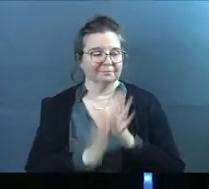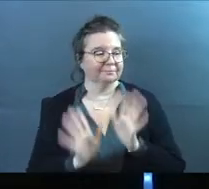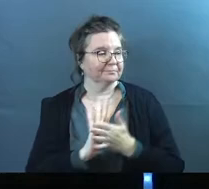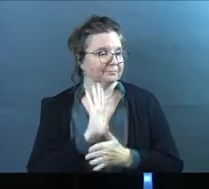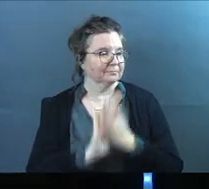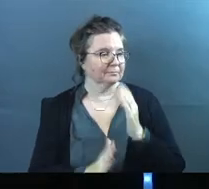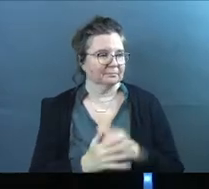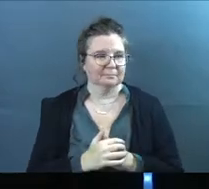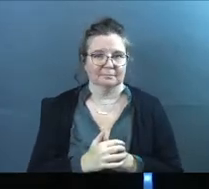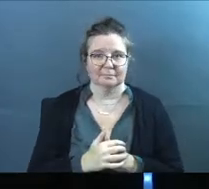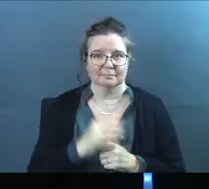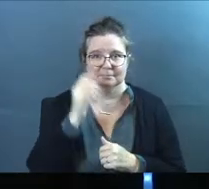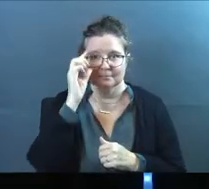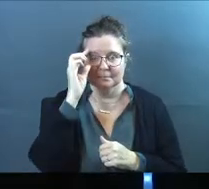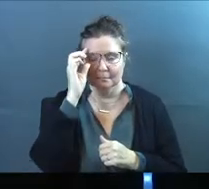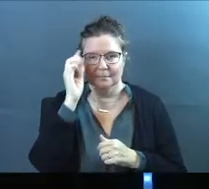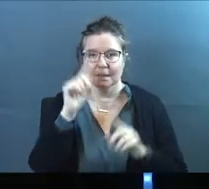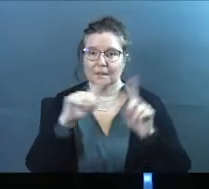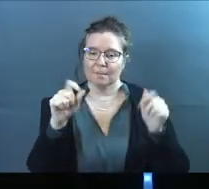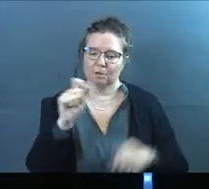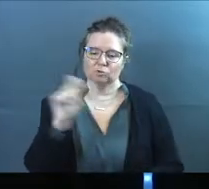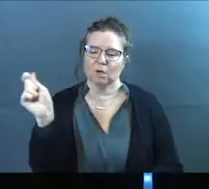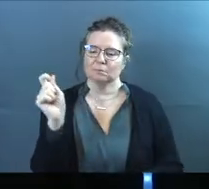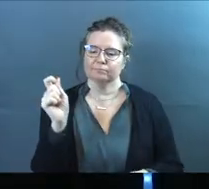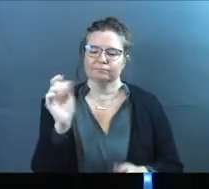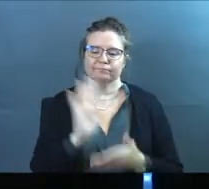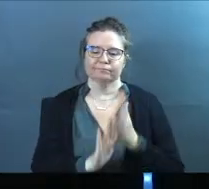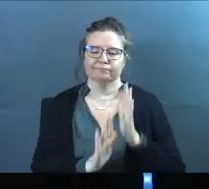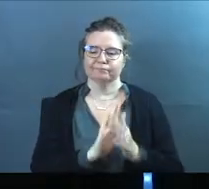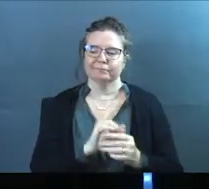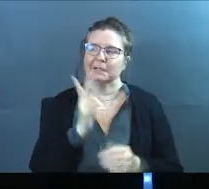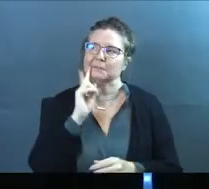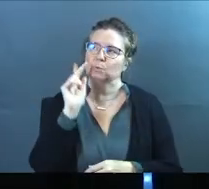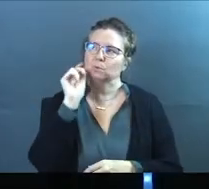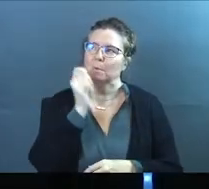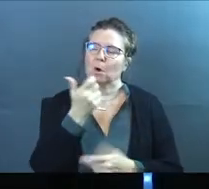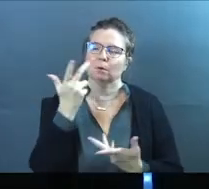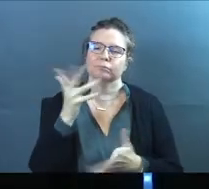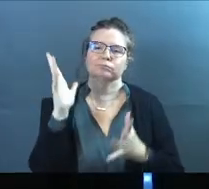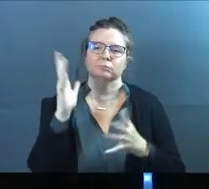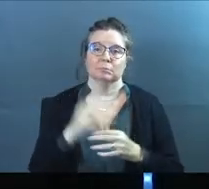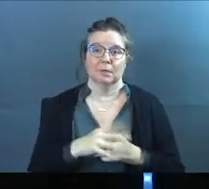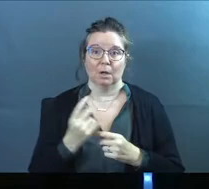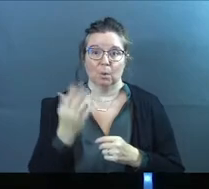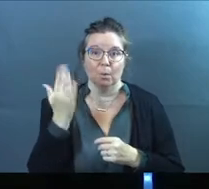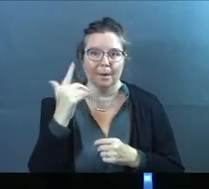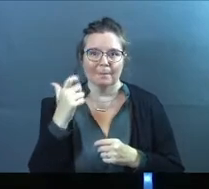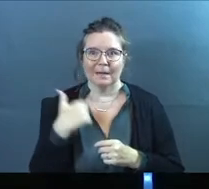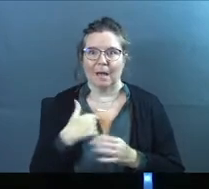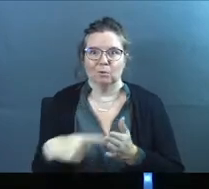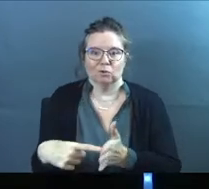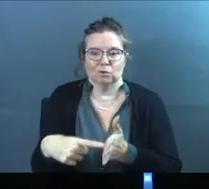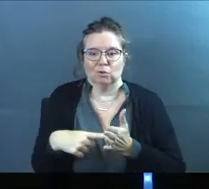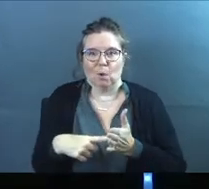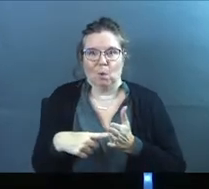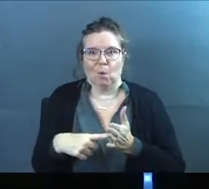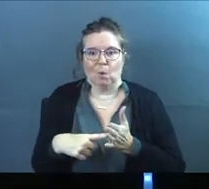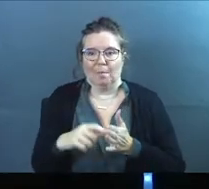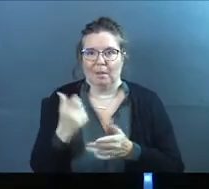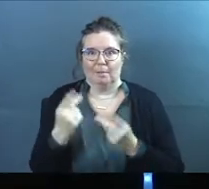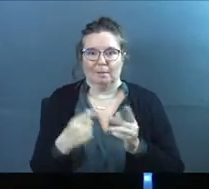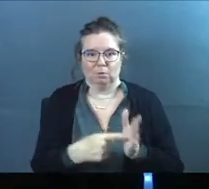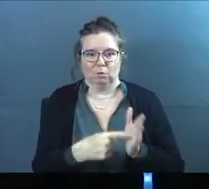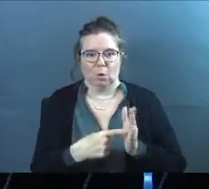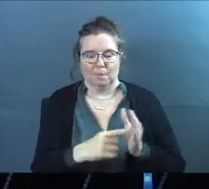That's done. Check the box. I'm good to go till tomorrow. And I do that because I was just shown by other people